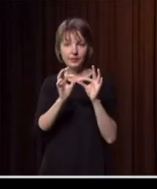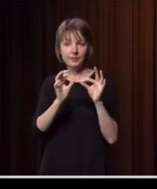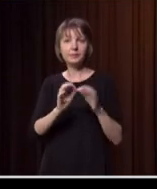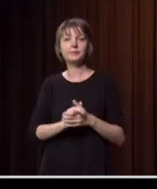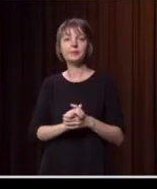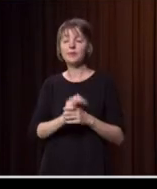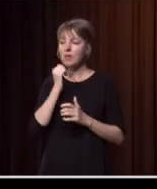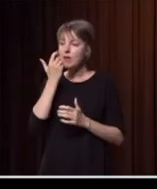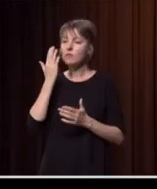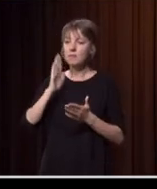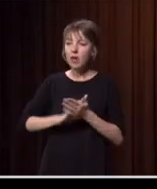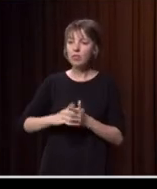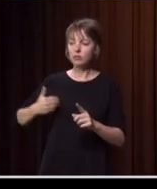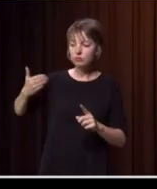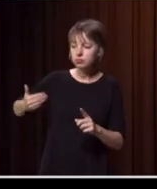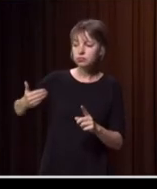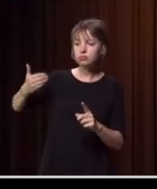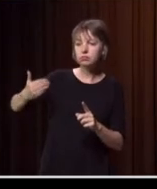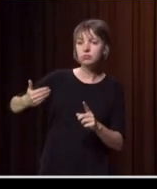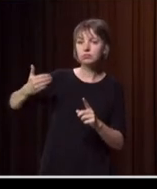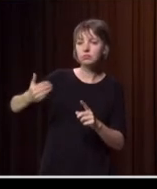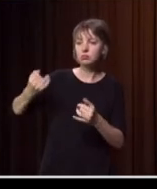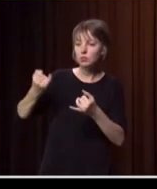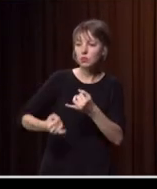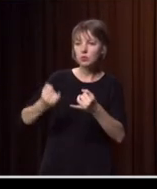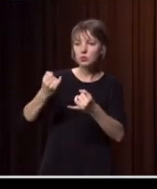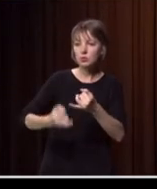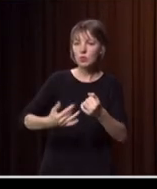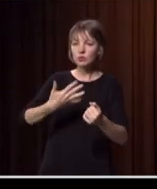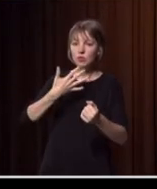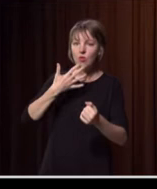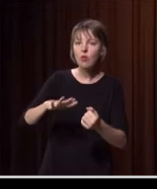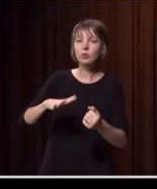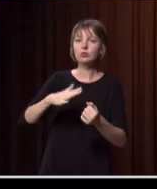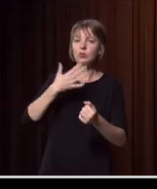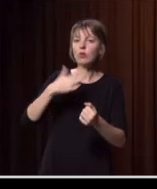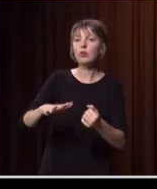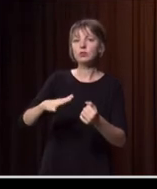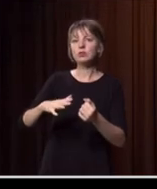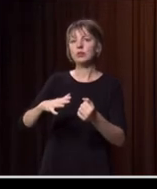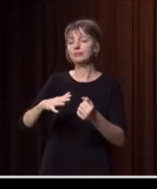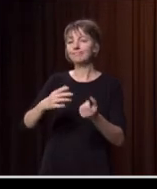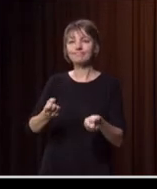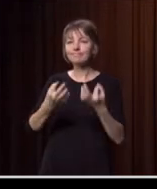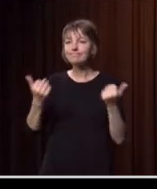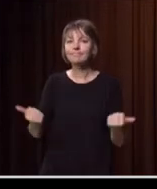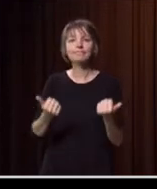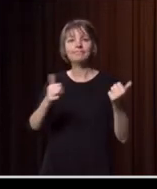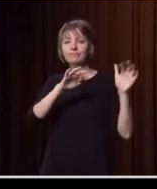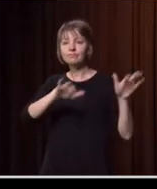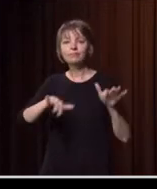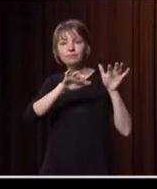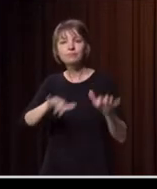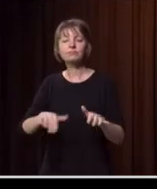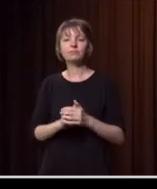month after month, the outlook was just for more above average temperatures and below average rainfall. For me personally, like so many in New